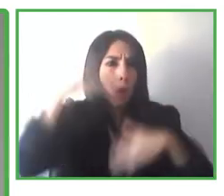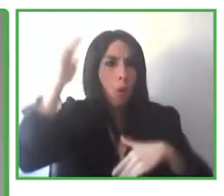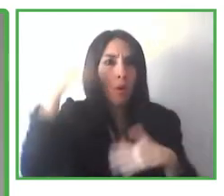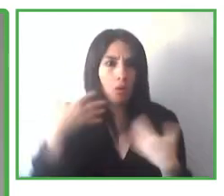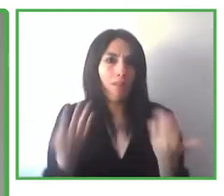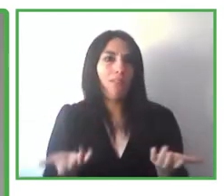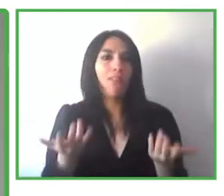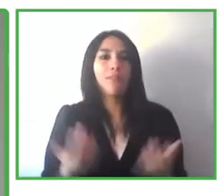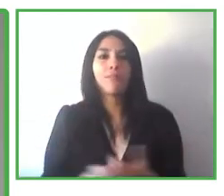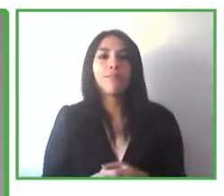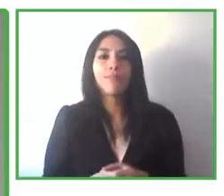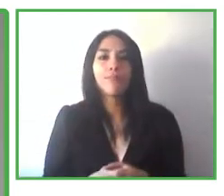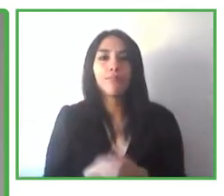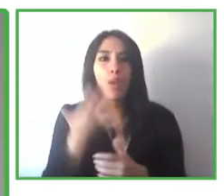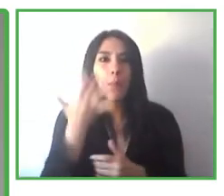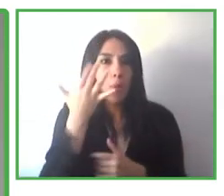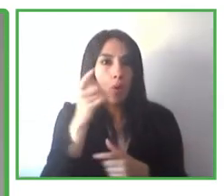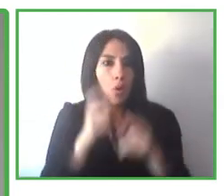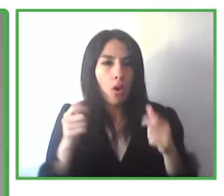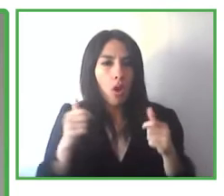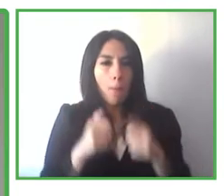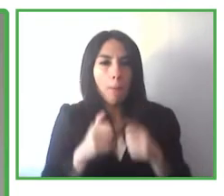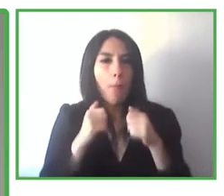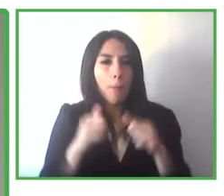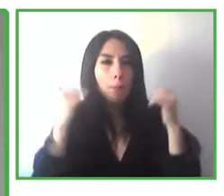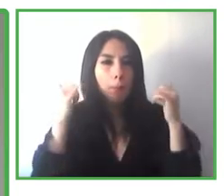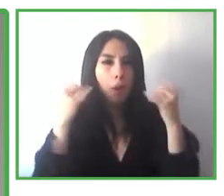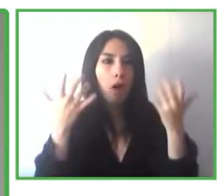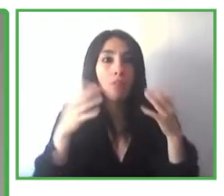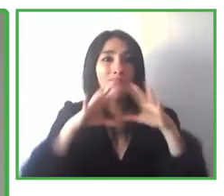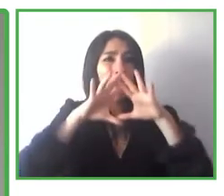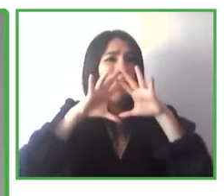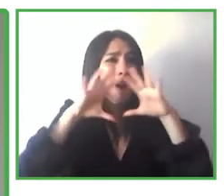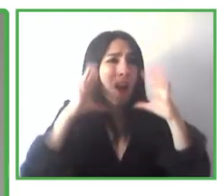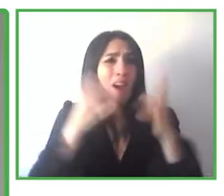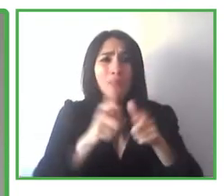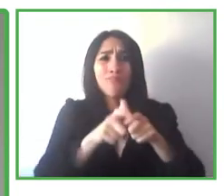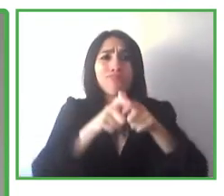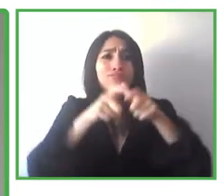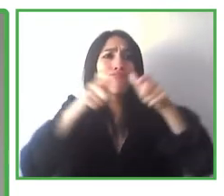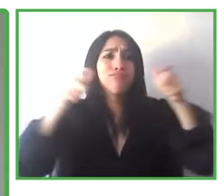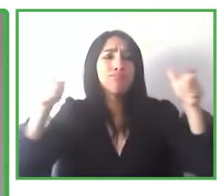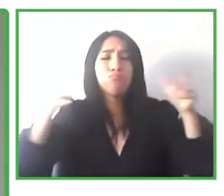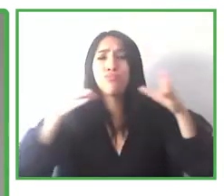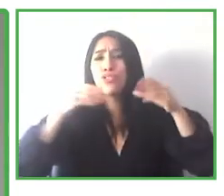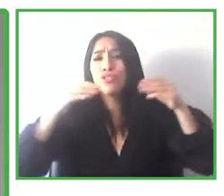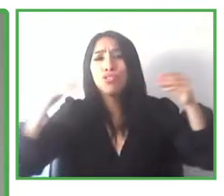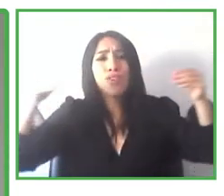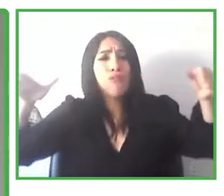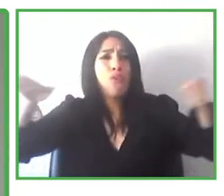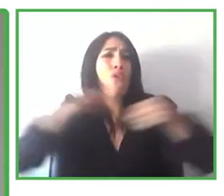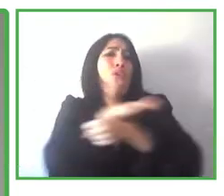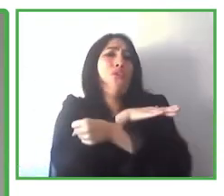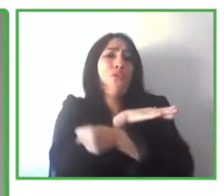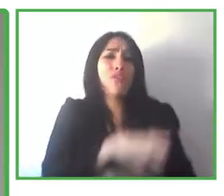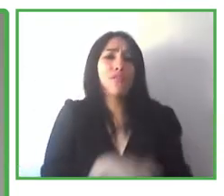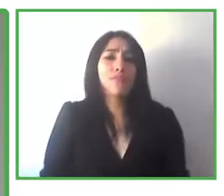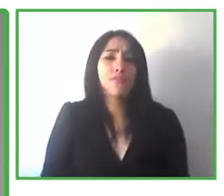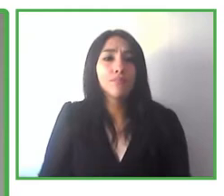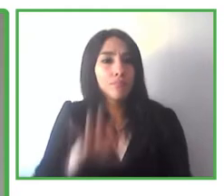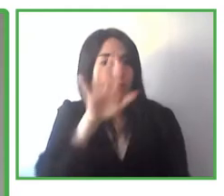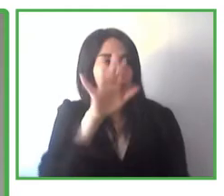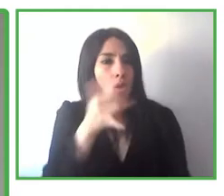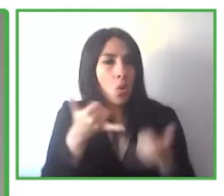exponentially. And the number of players at a world level has increased exponentially as well. But accessibility